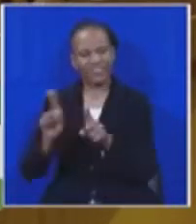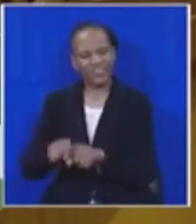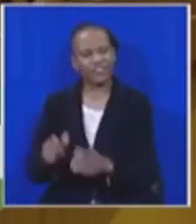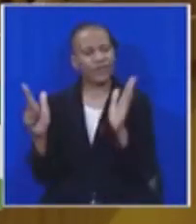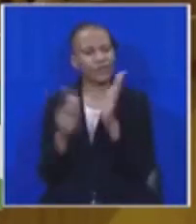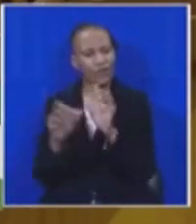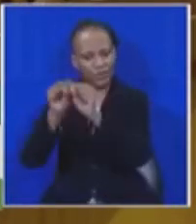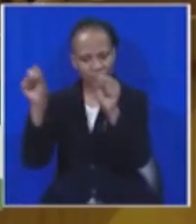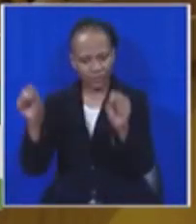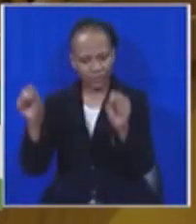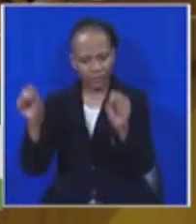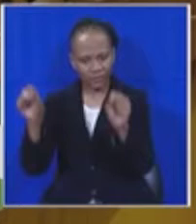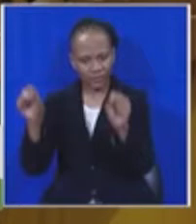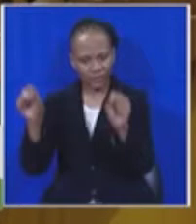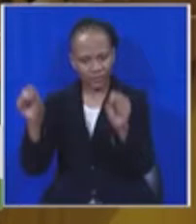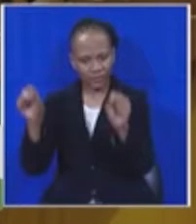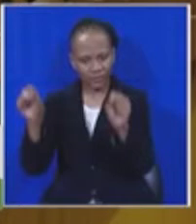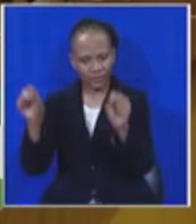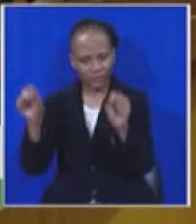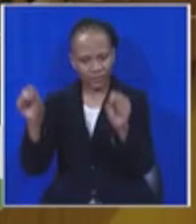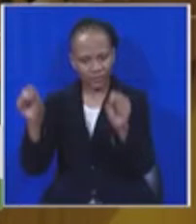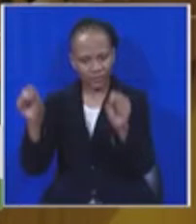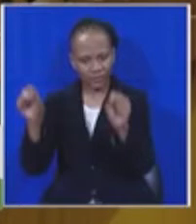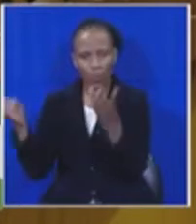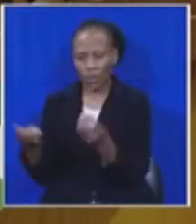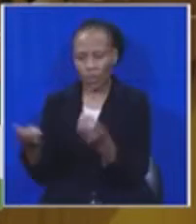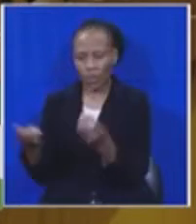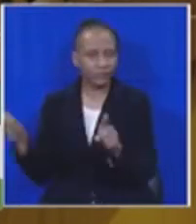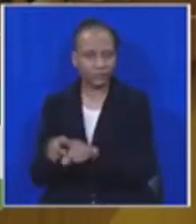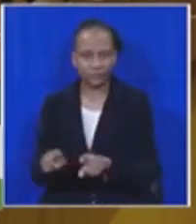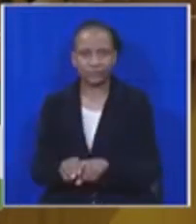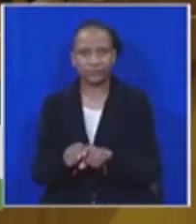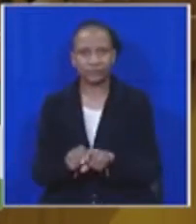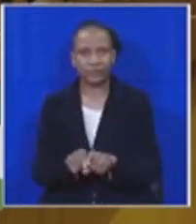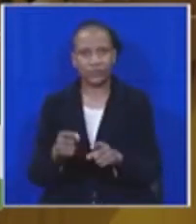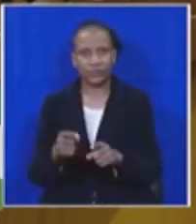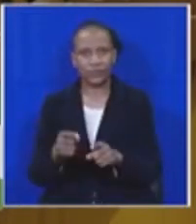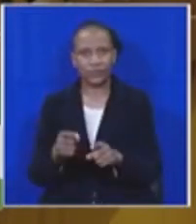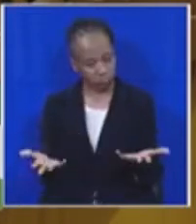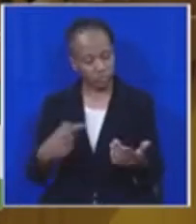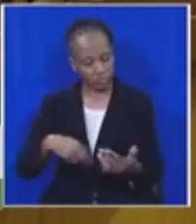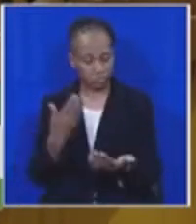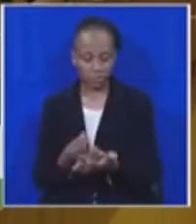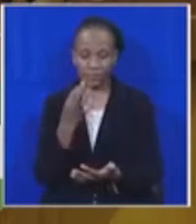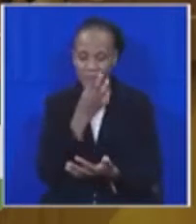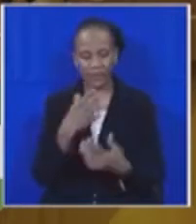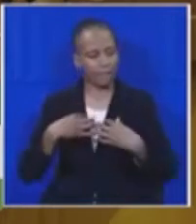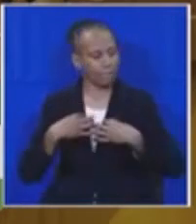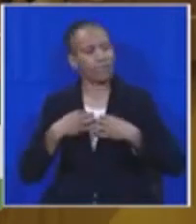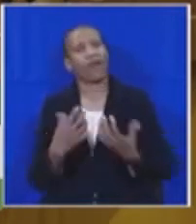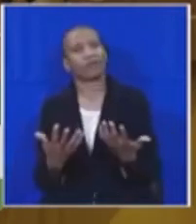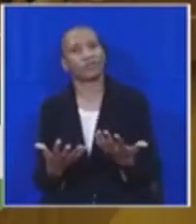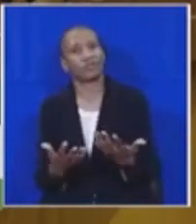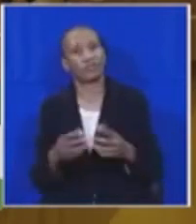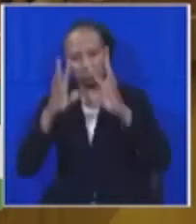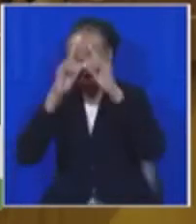academics and students worldwide and followed by other jurisdictions. So we can be rightfully proud of far-reaching judgments